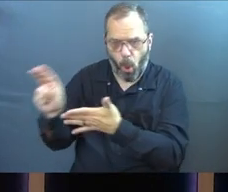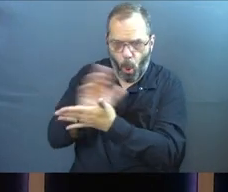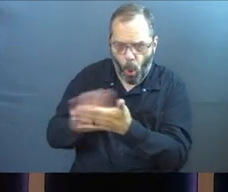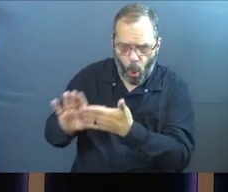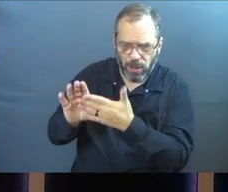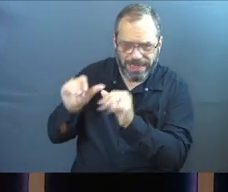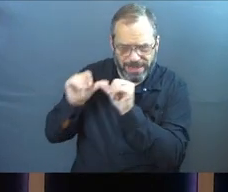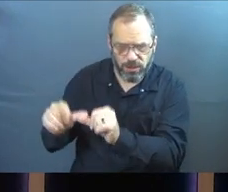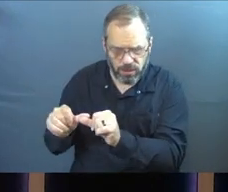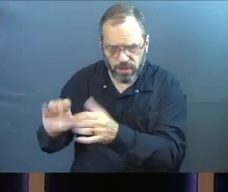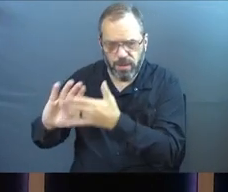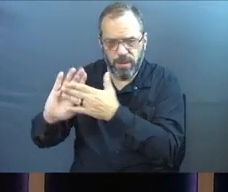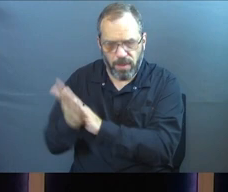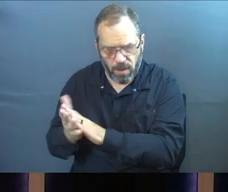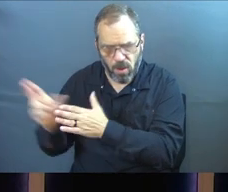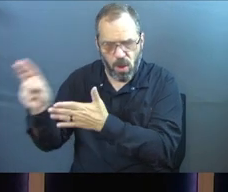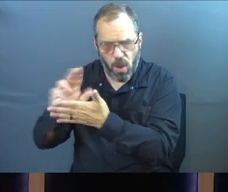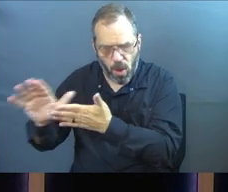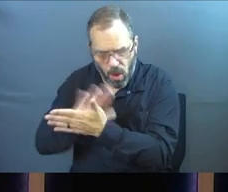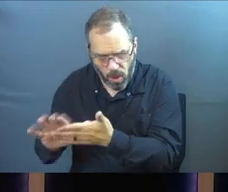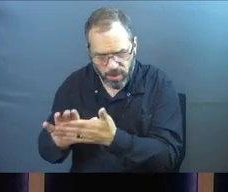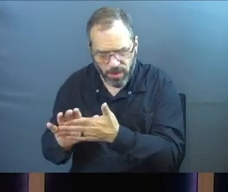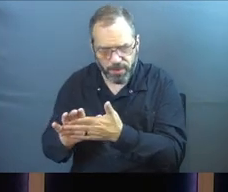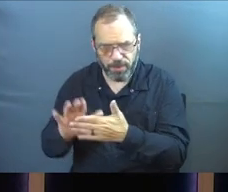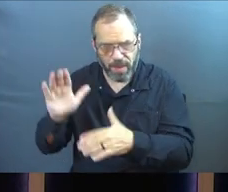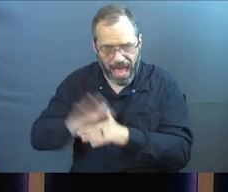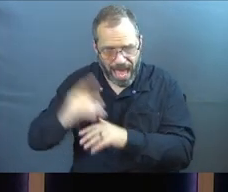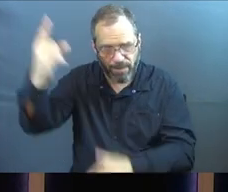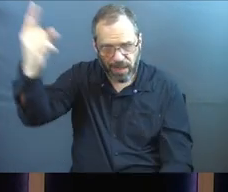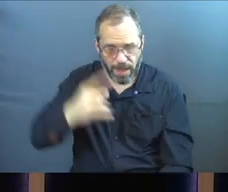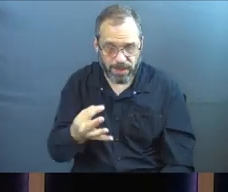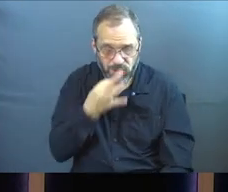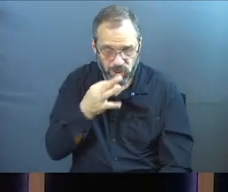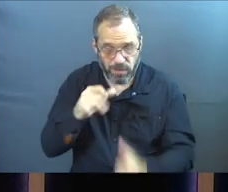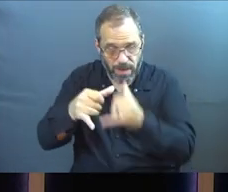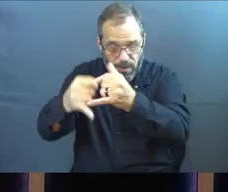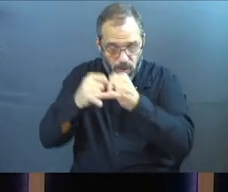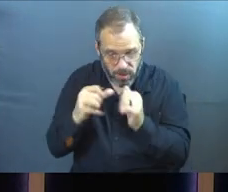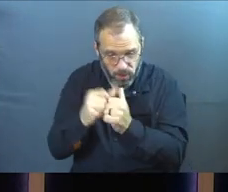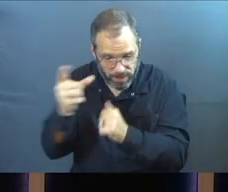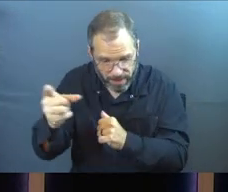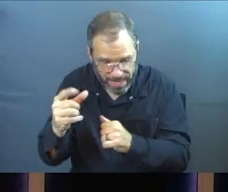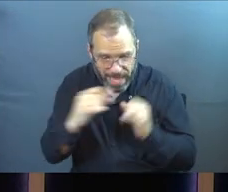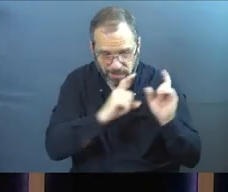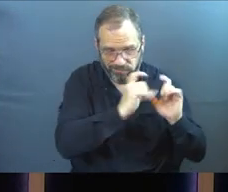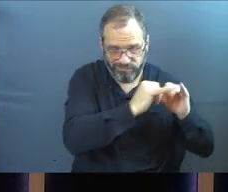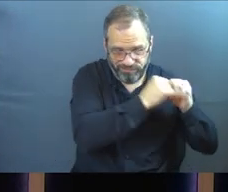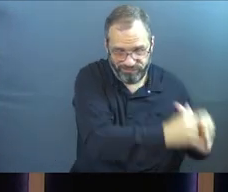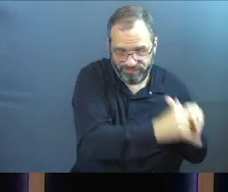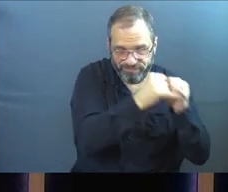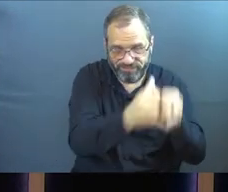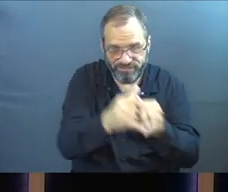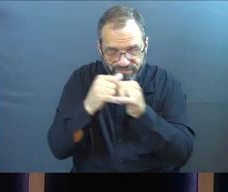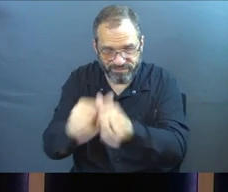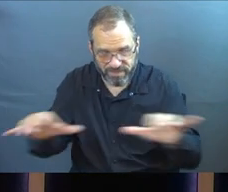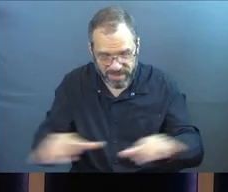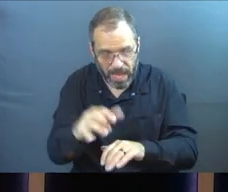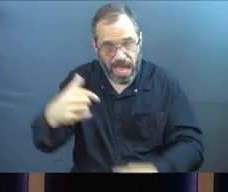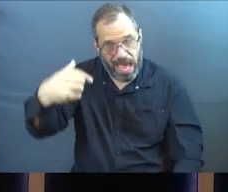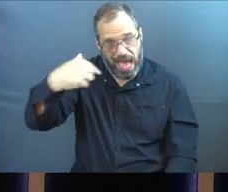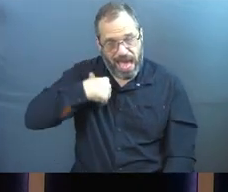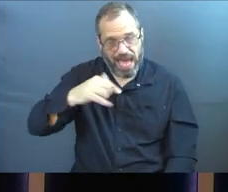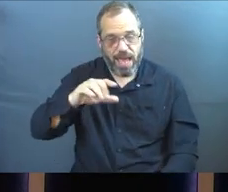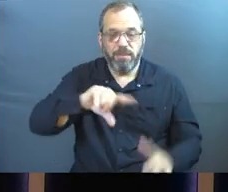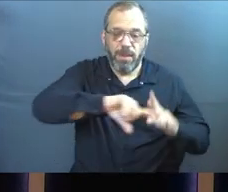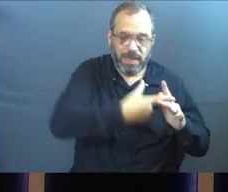holy person continue to be holy. Look, I am coming soon. My reward is with me. And I will give to each person according to what they have done. I